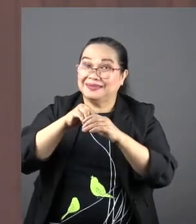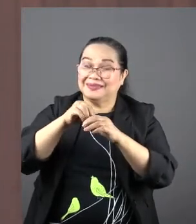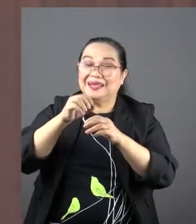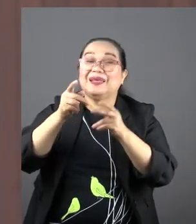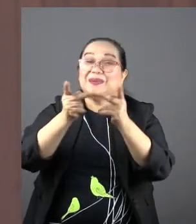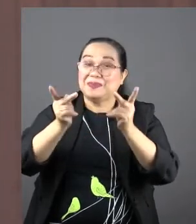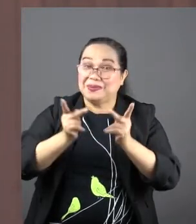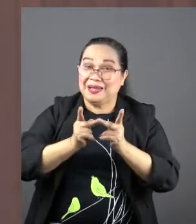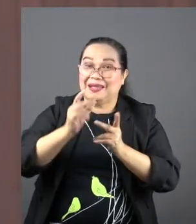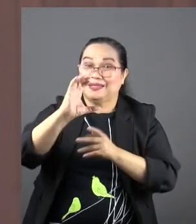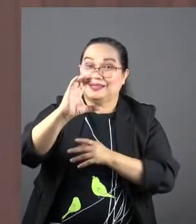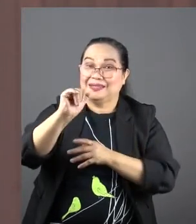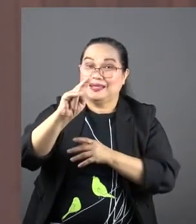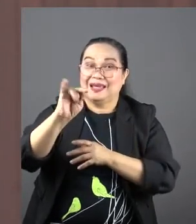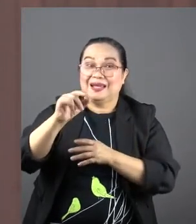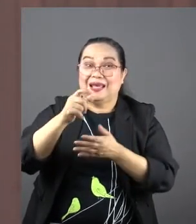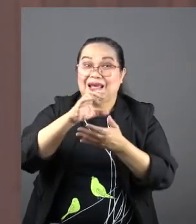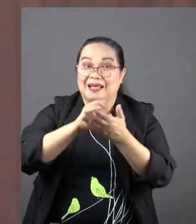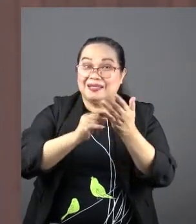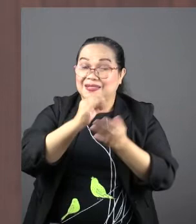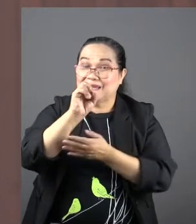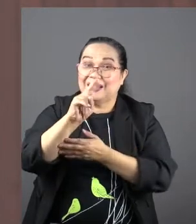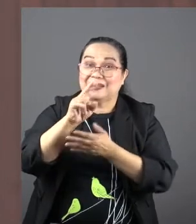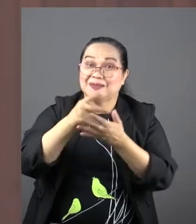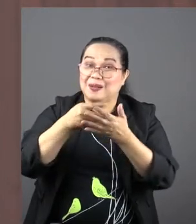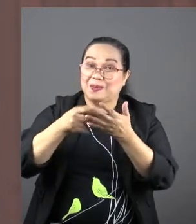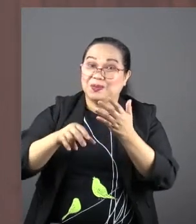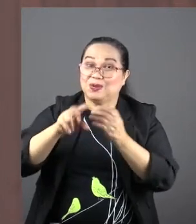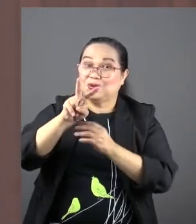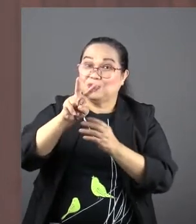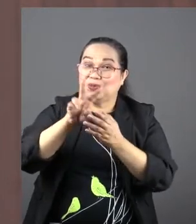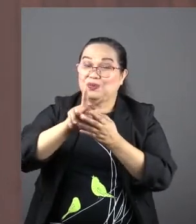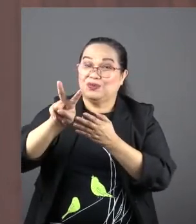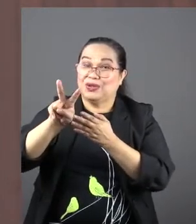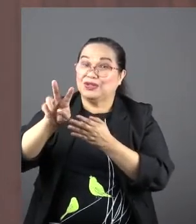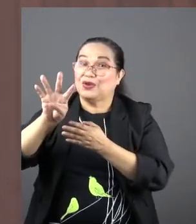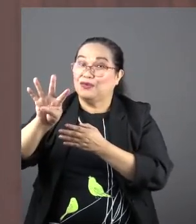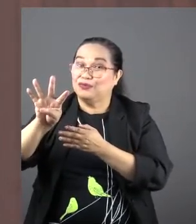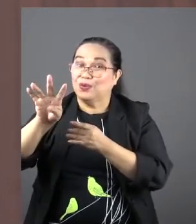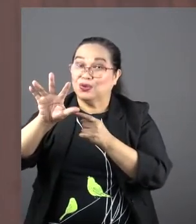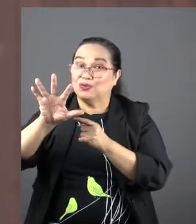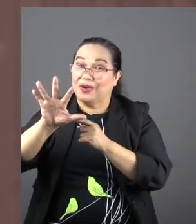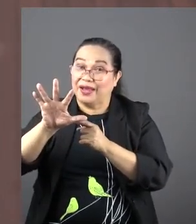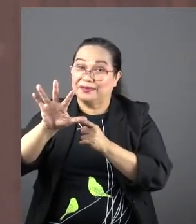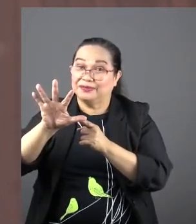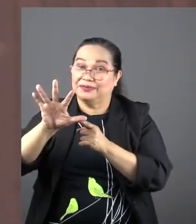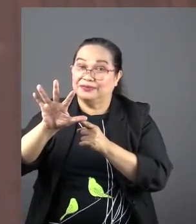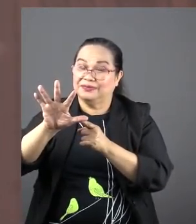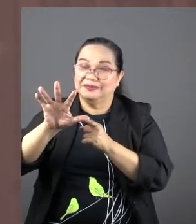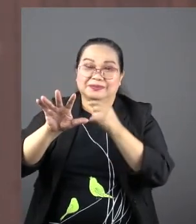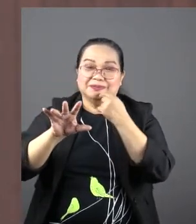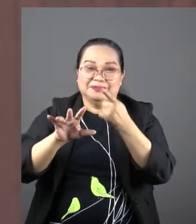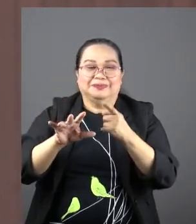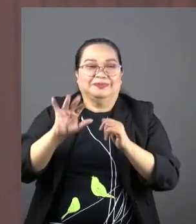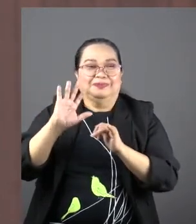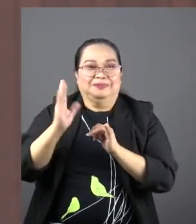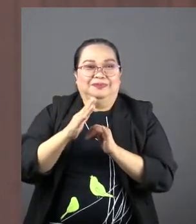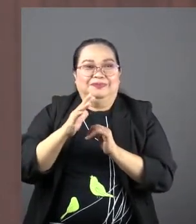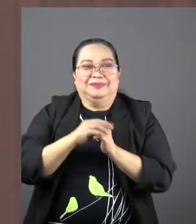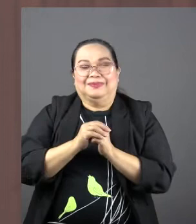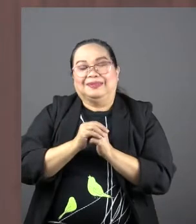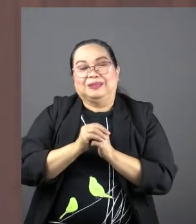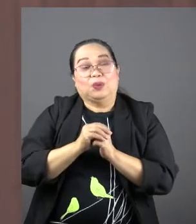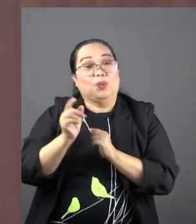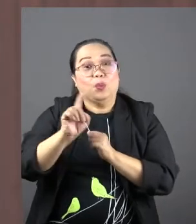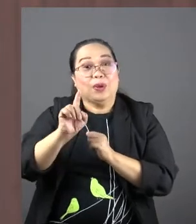chapter 2 verses 3 to 5. So we'll go a little forward in the gospels and look at John chapter 2 verses 3 to